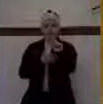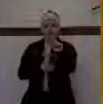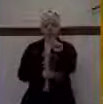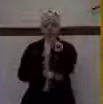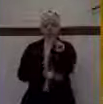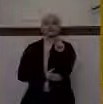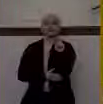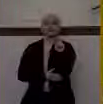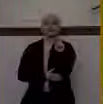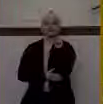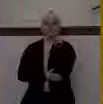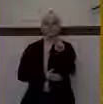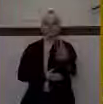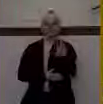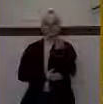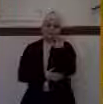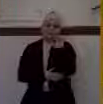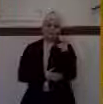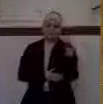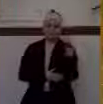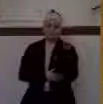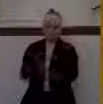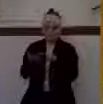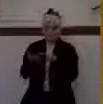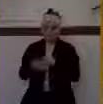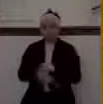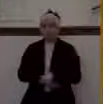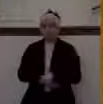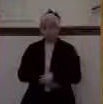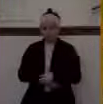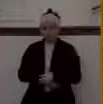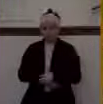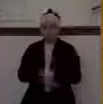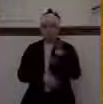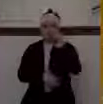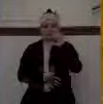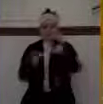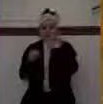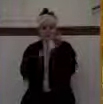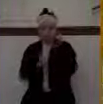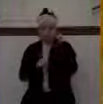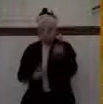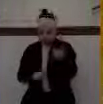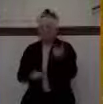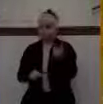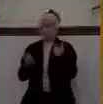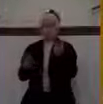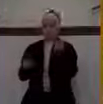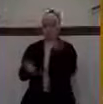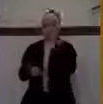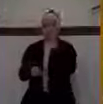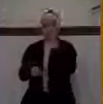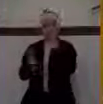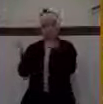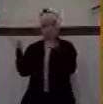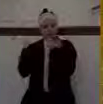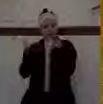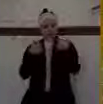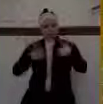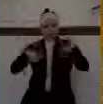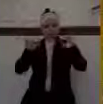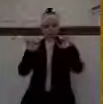25. And it came to pass in the fifth year of King Rehoboam that Shishak, king of Egypt,